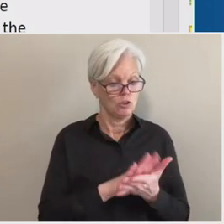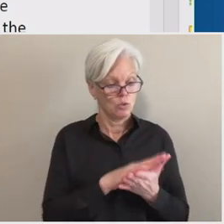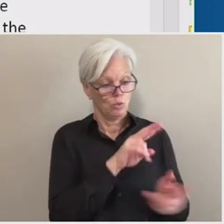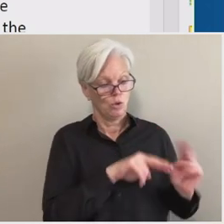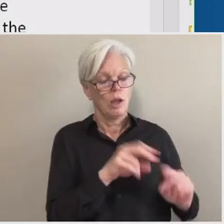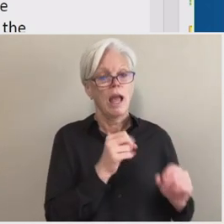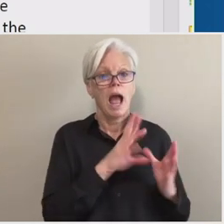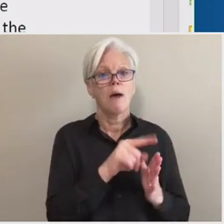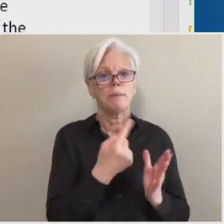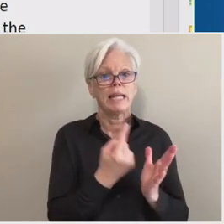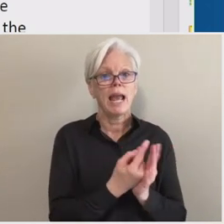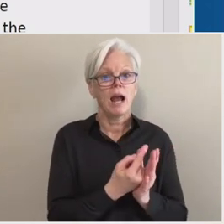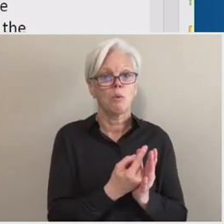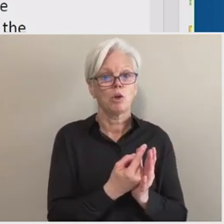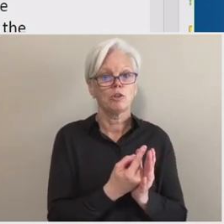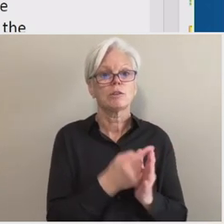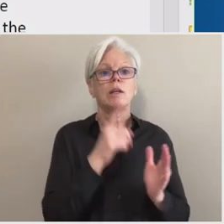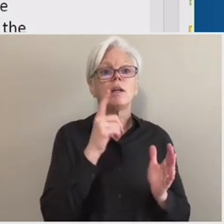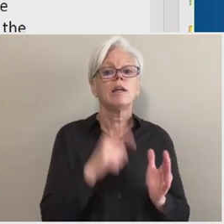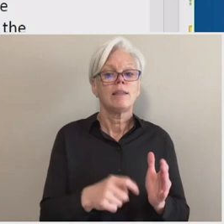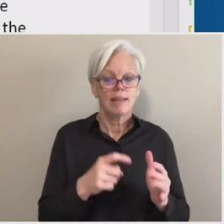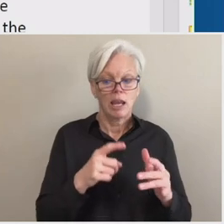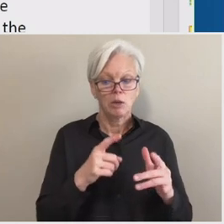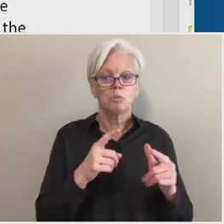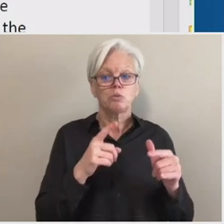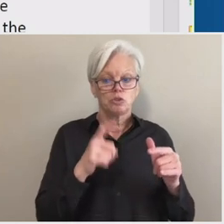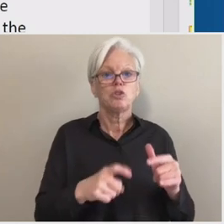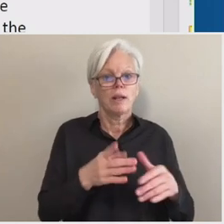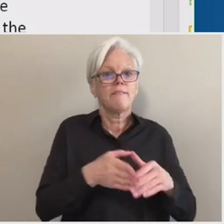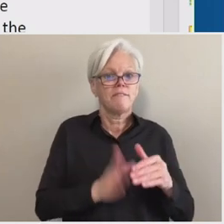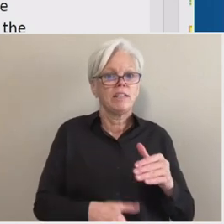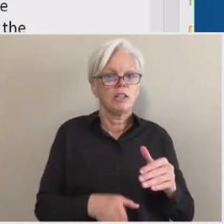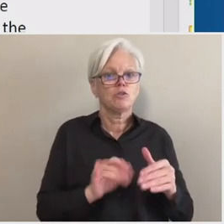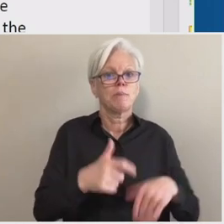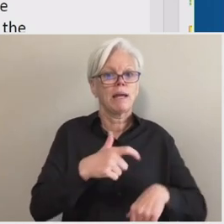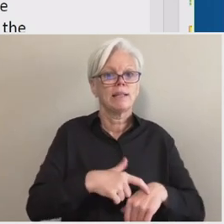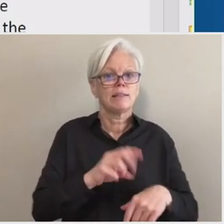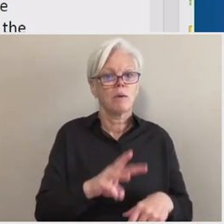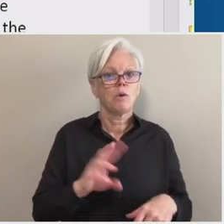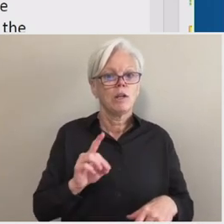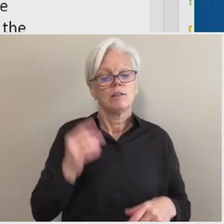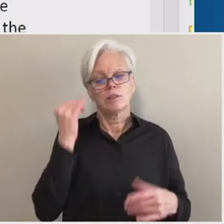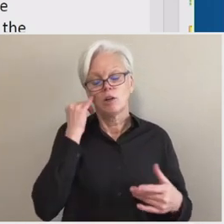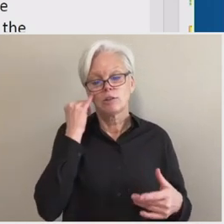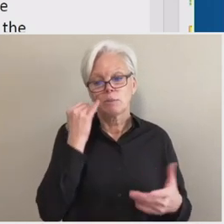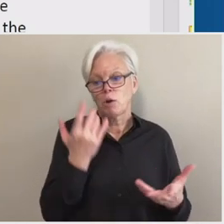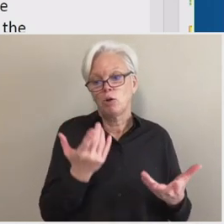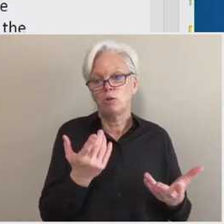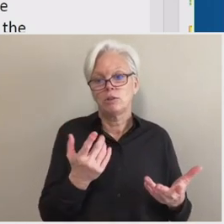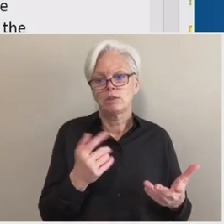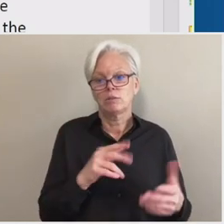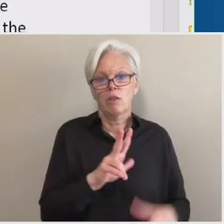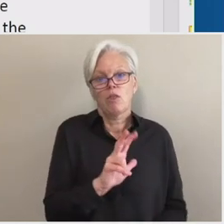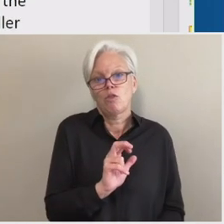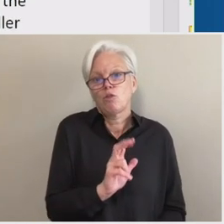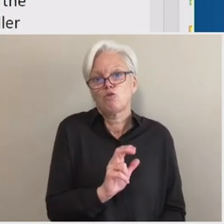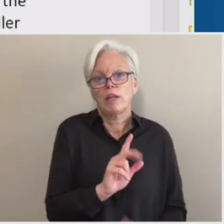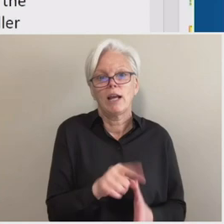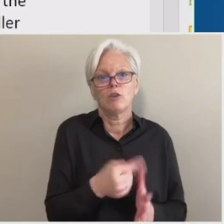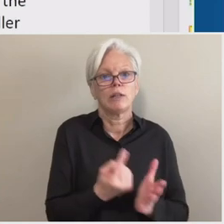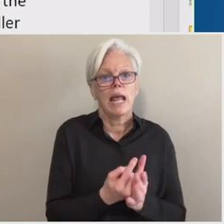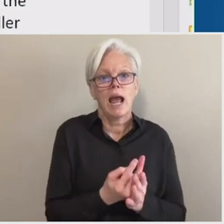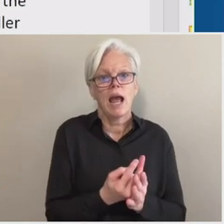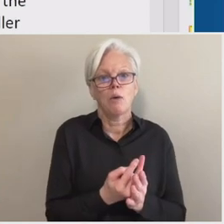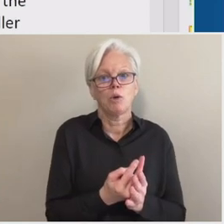have been scheduled to complete at the time of the withdrawal. So for example, if they would be expected to have done 300 hours when they